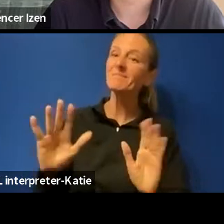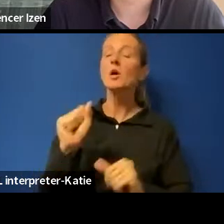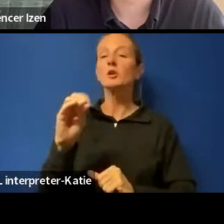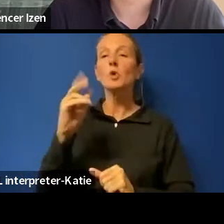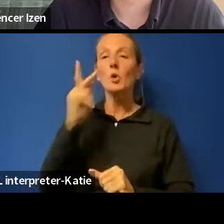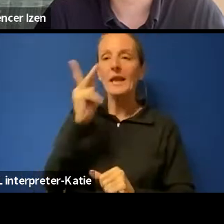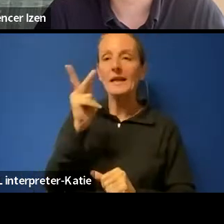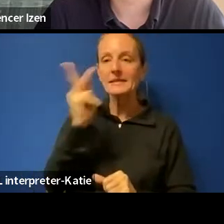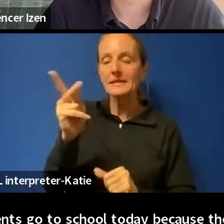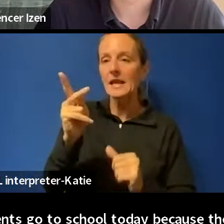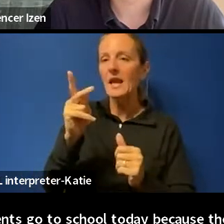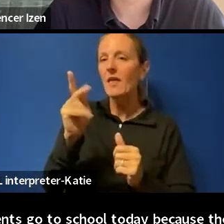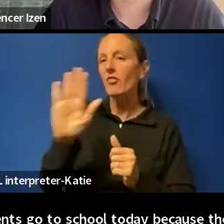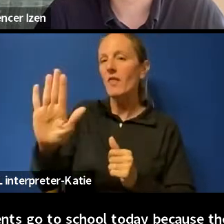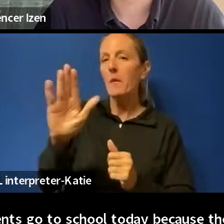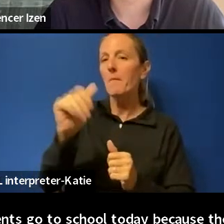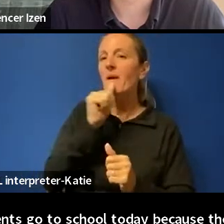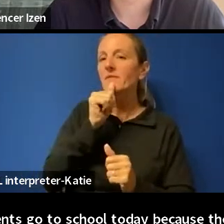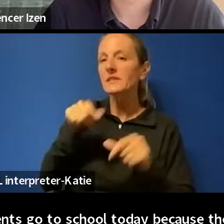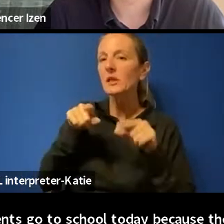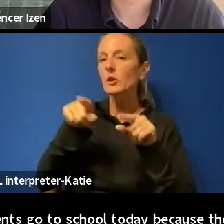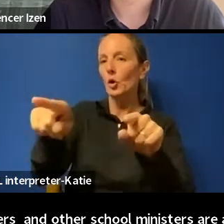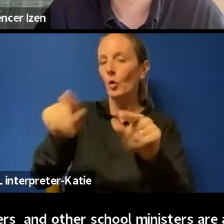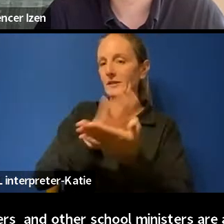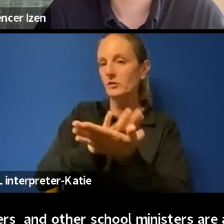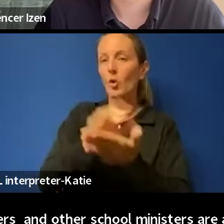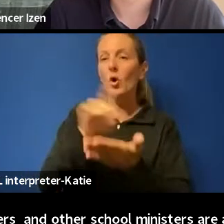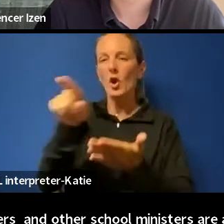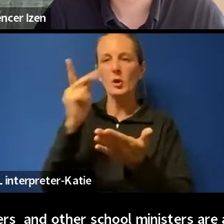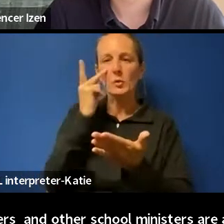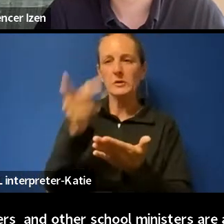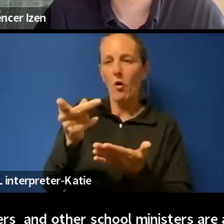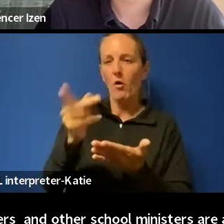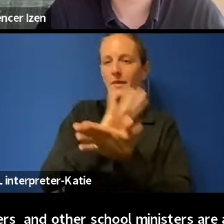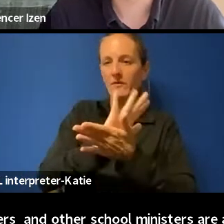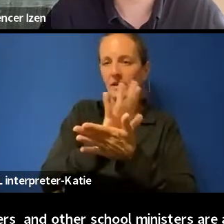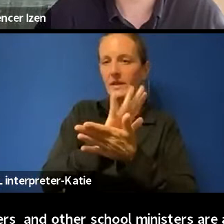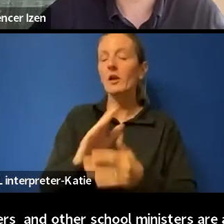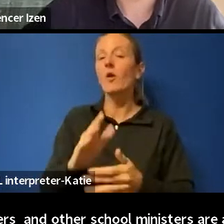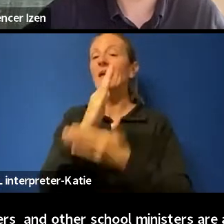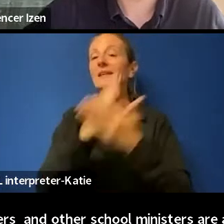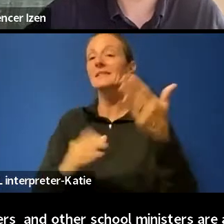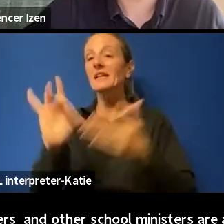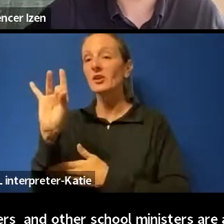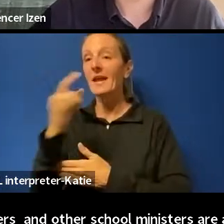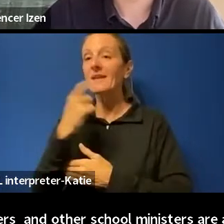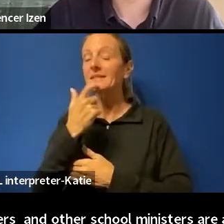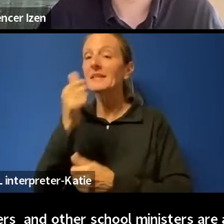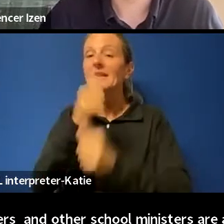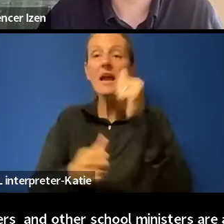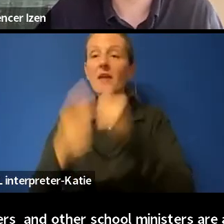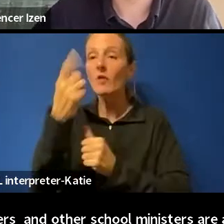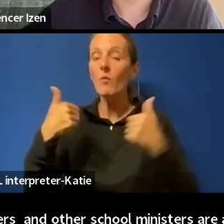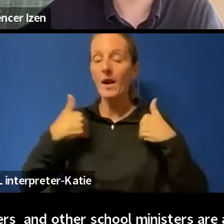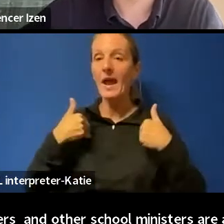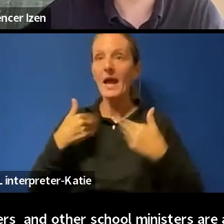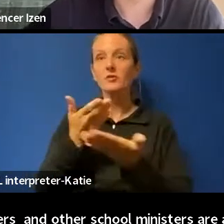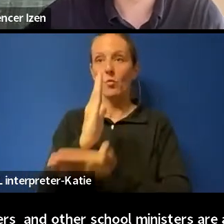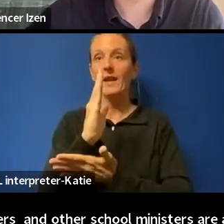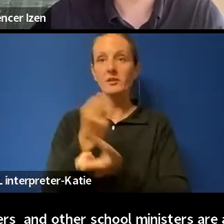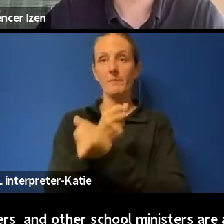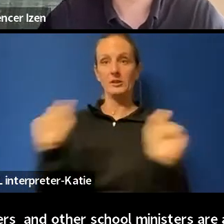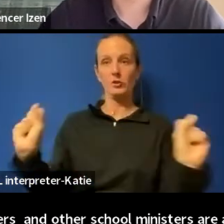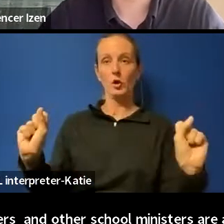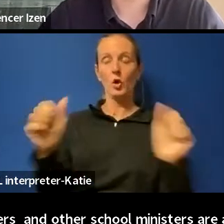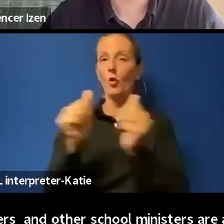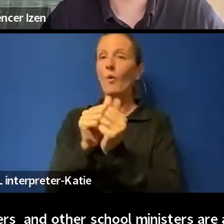while in school. So, as you heard in the video, Section 8 of the Charter states that everyone has the right to be secure against unreasonable